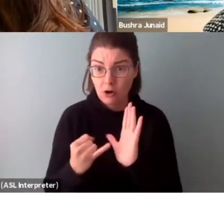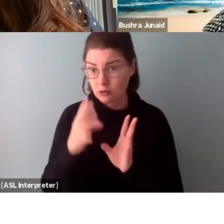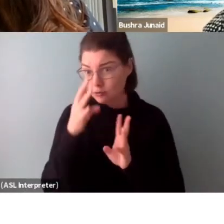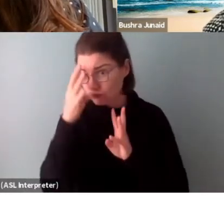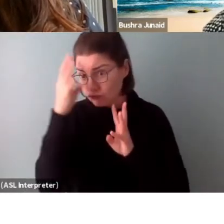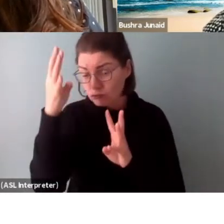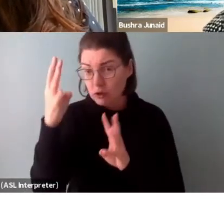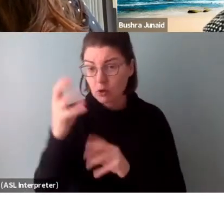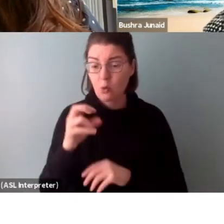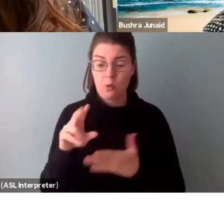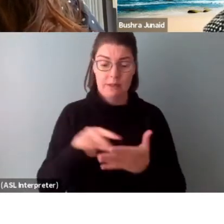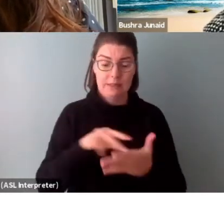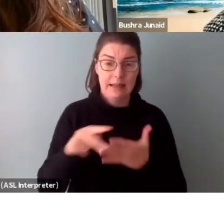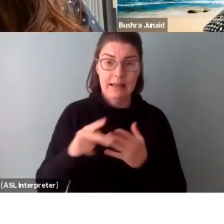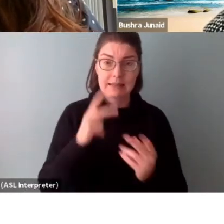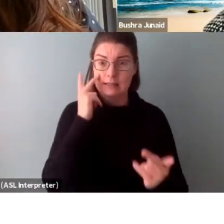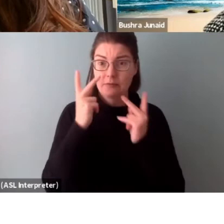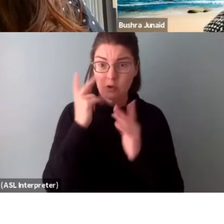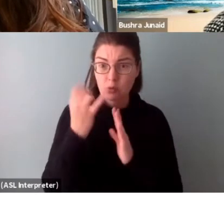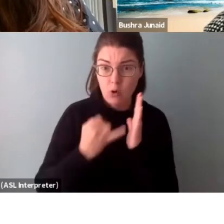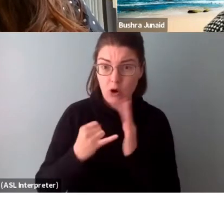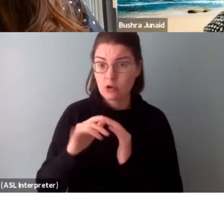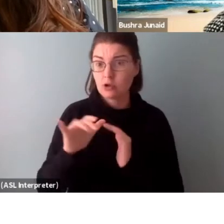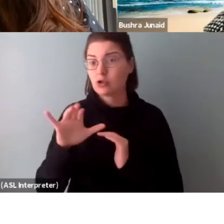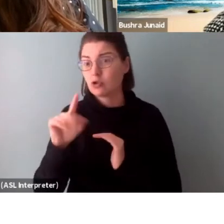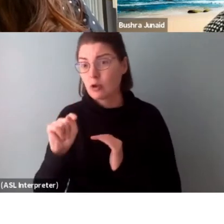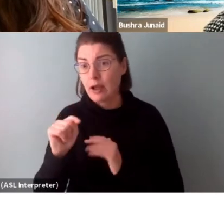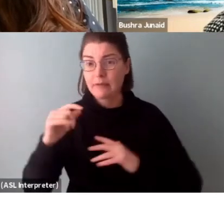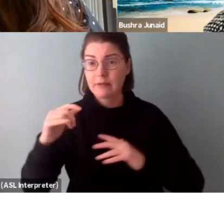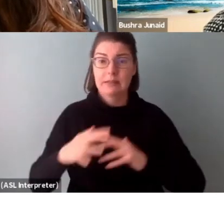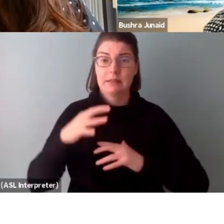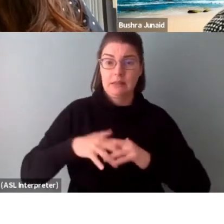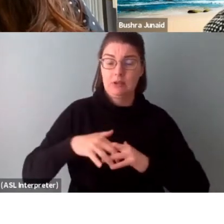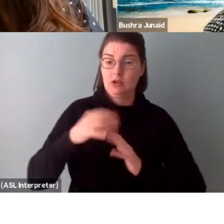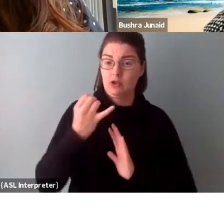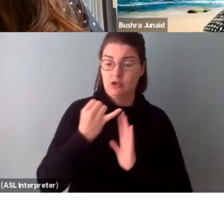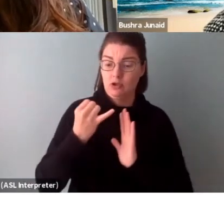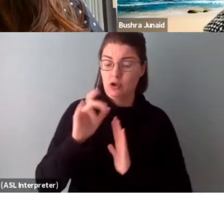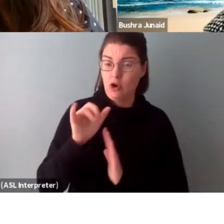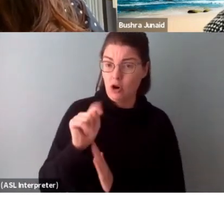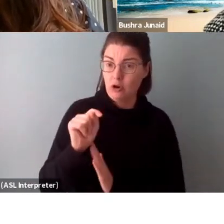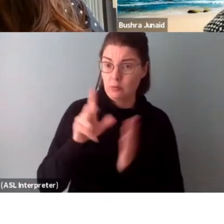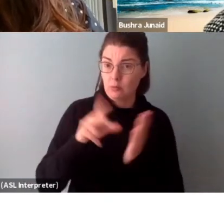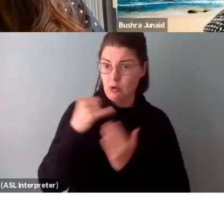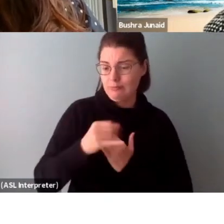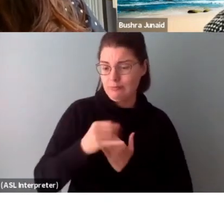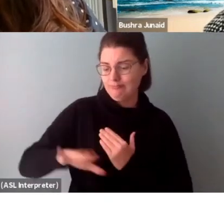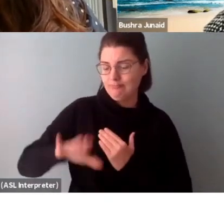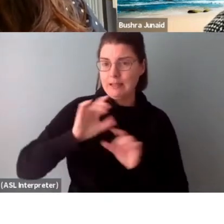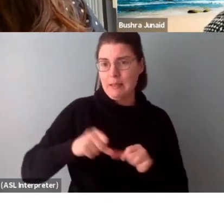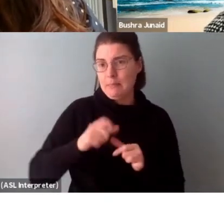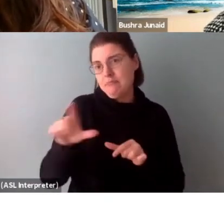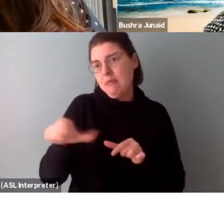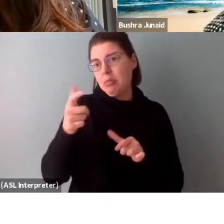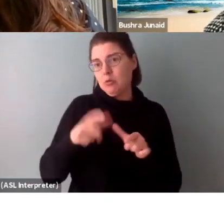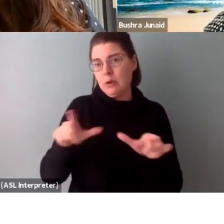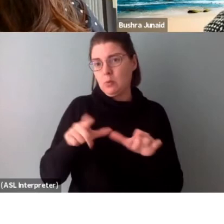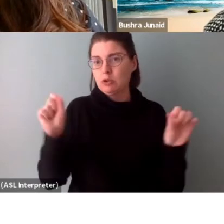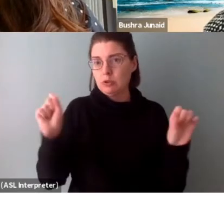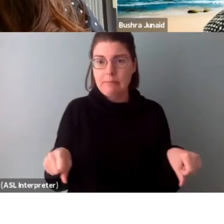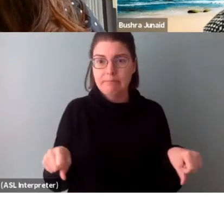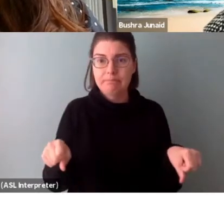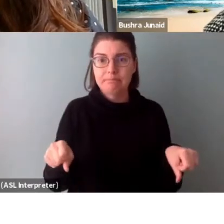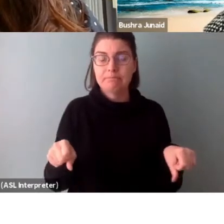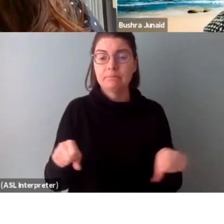as well as dance, visual arts, craft, Indigenous arts projects, your project can be in another language.